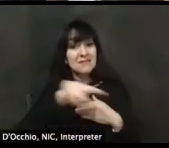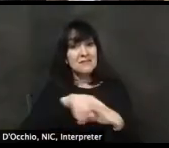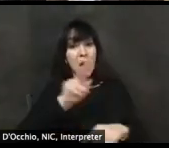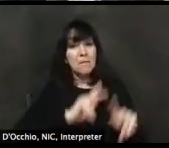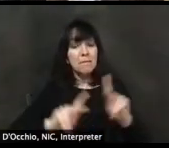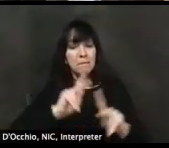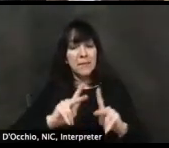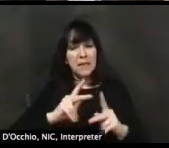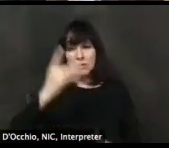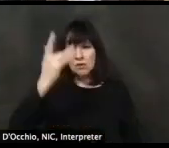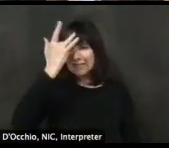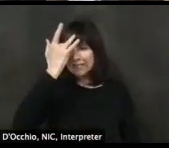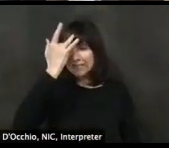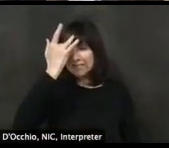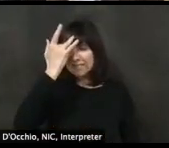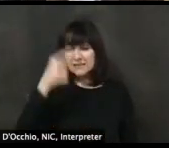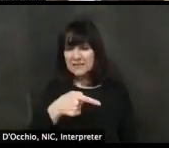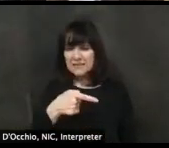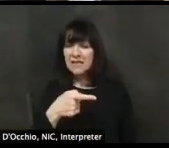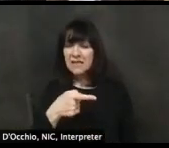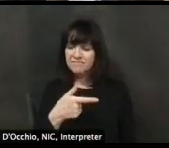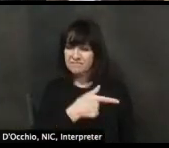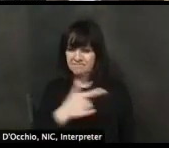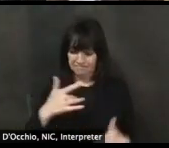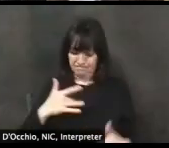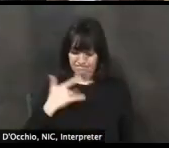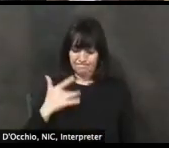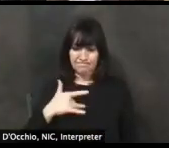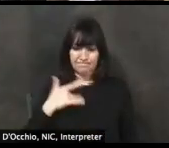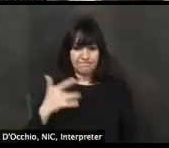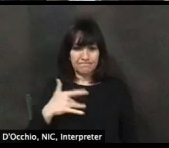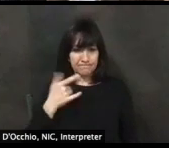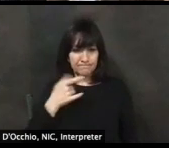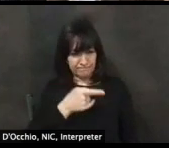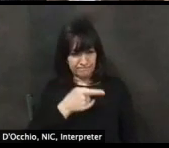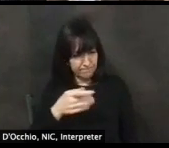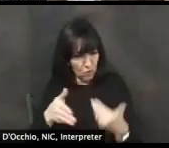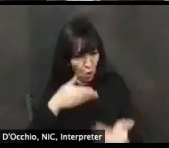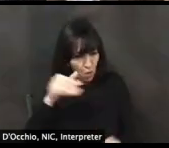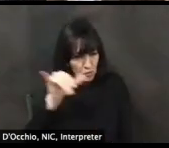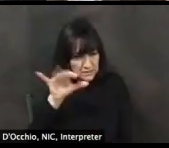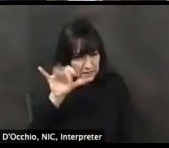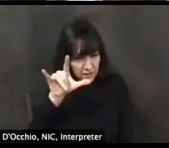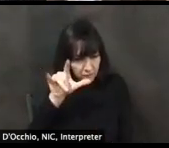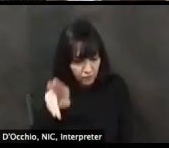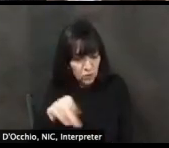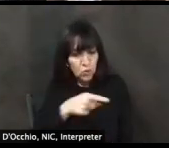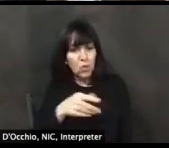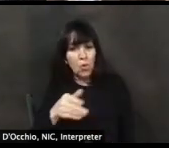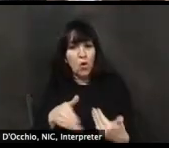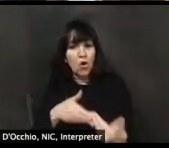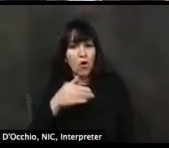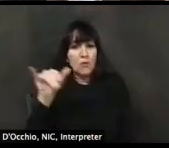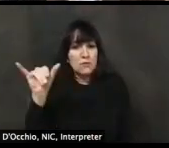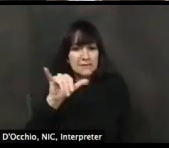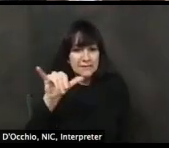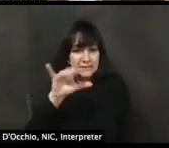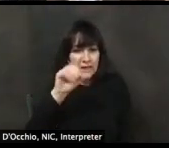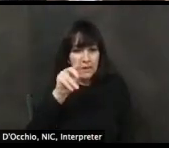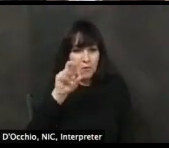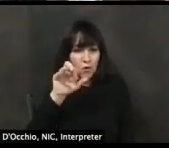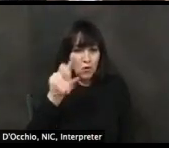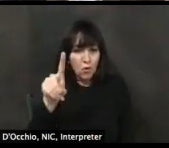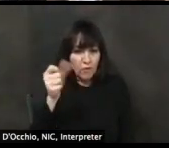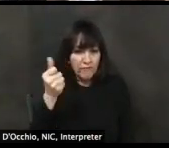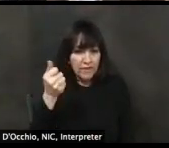how much, um, how much of, um, symptoms are we seeing? How many people with symptoms are we seeing in our emergency departments?